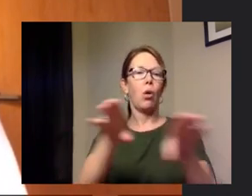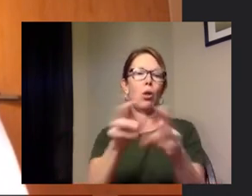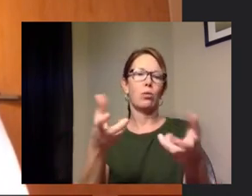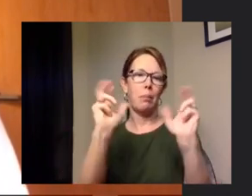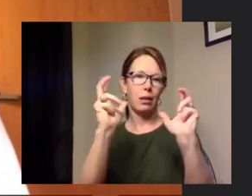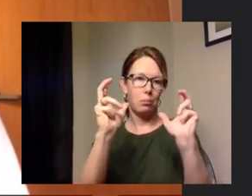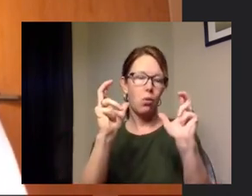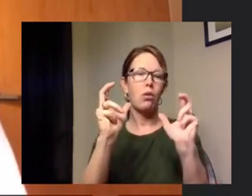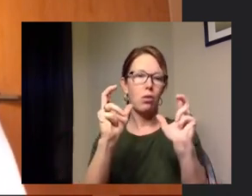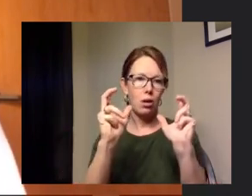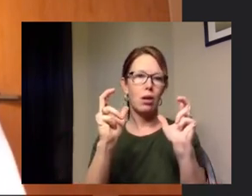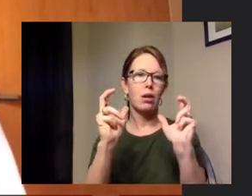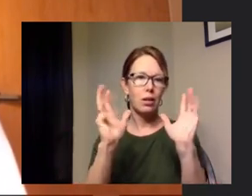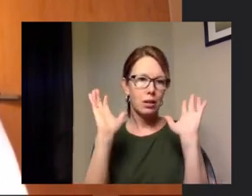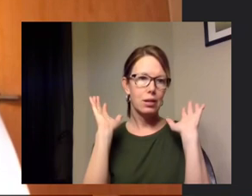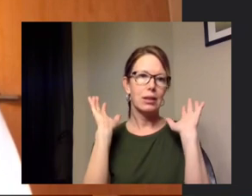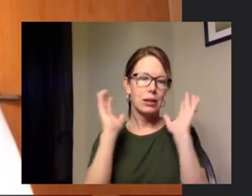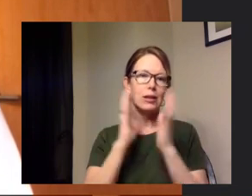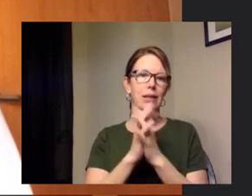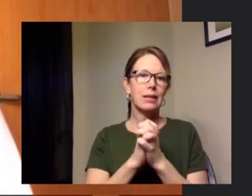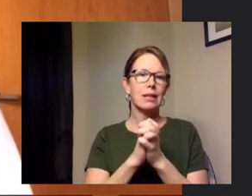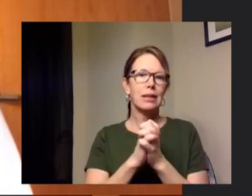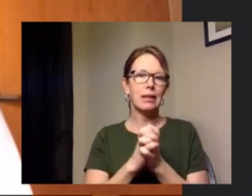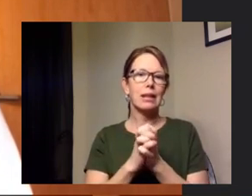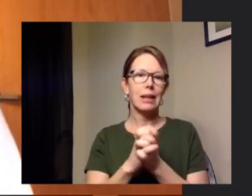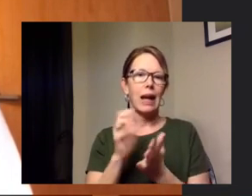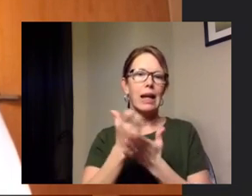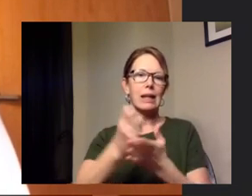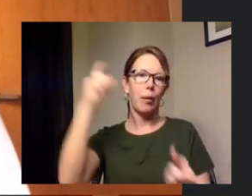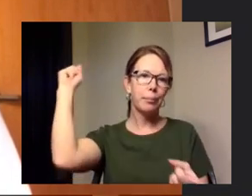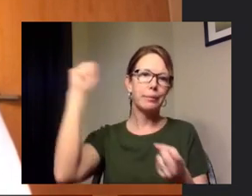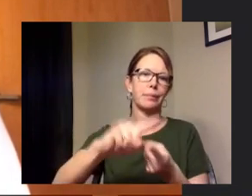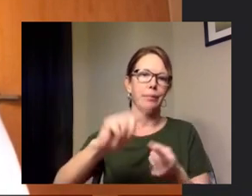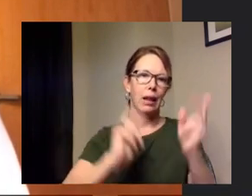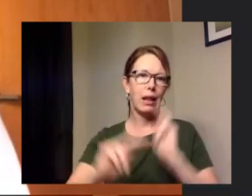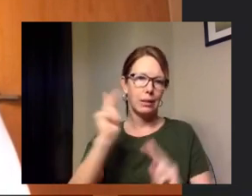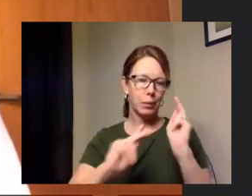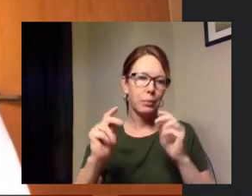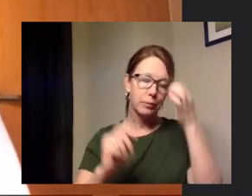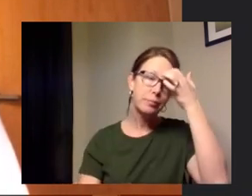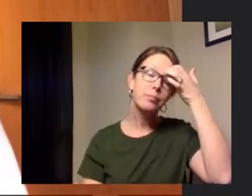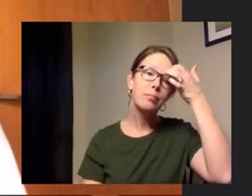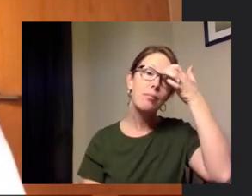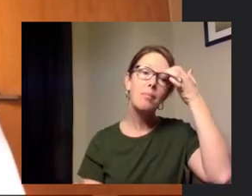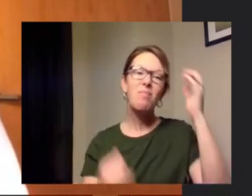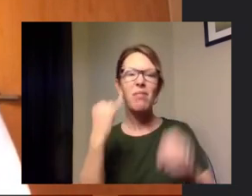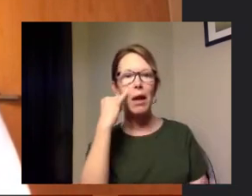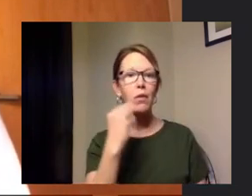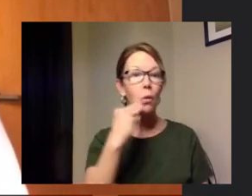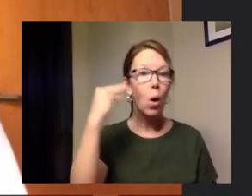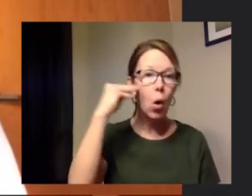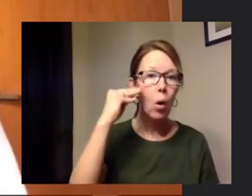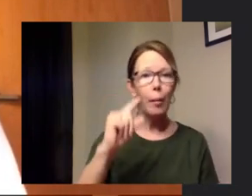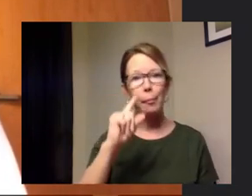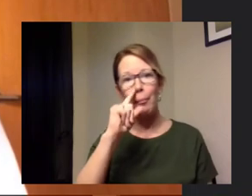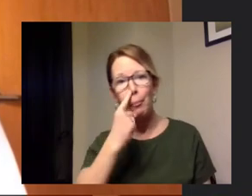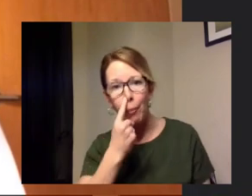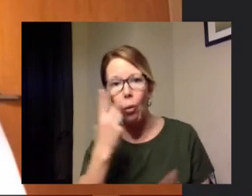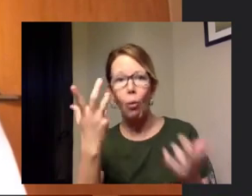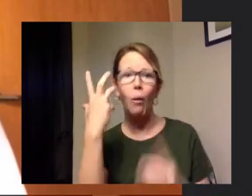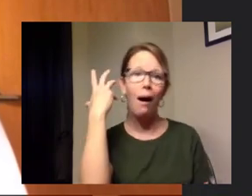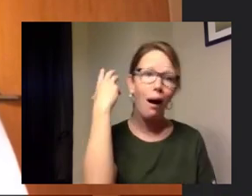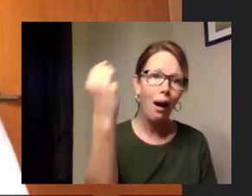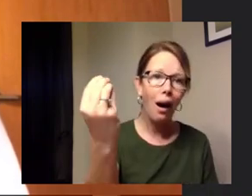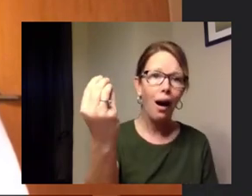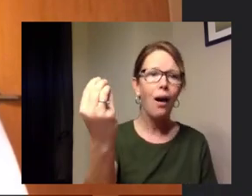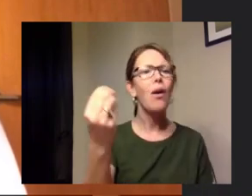that that's helping us well so i still urge people to you know if you're home and bored or you just want to get out in the sunshine